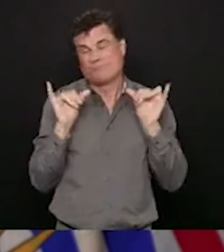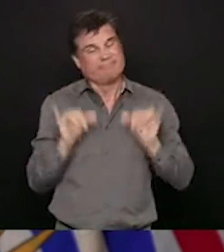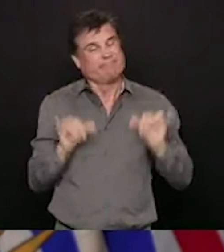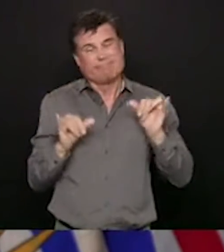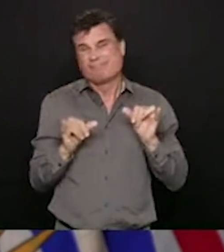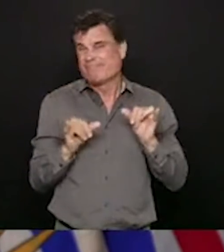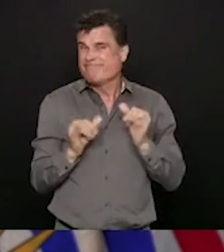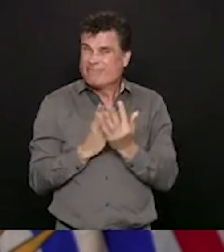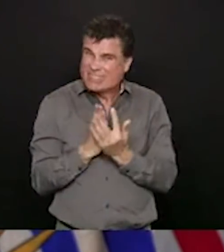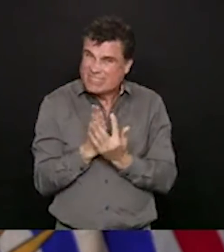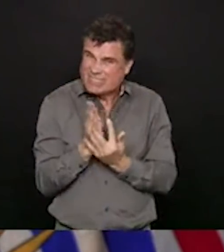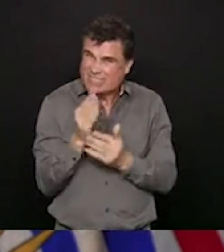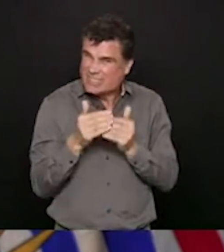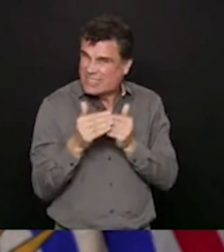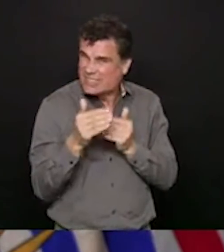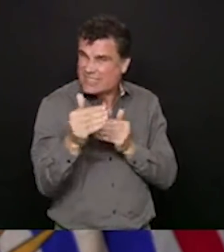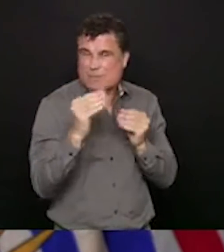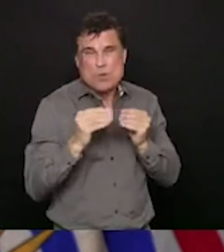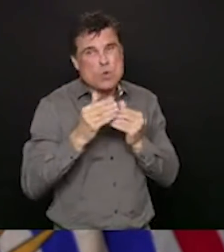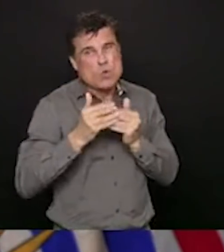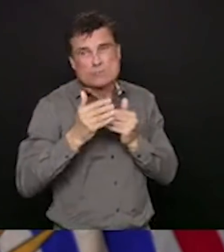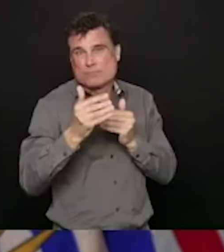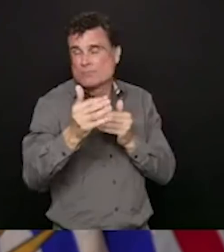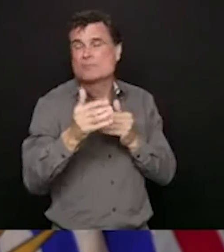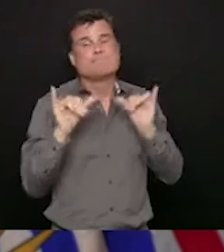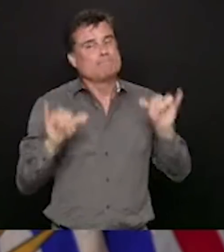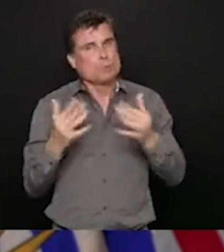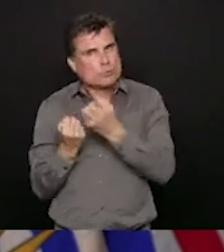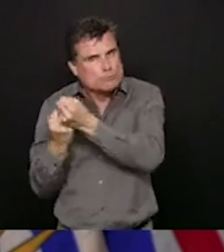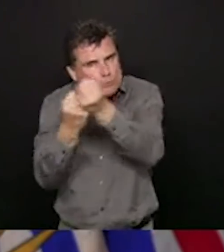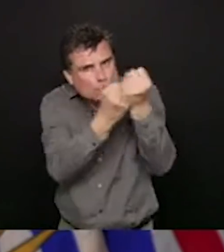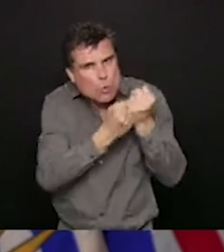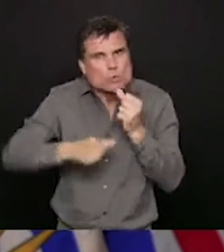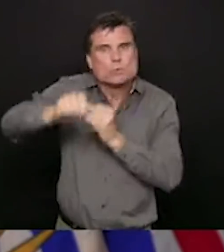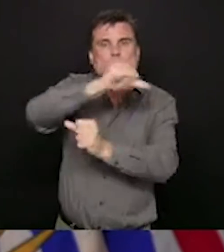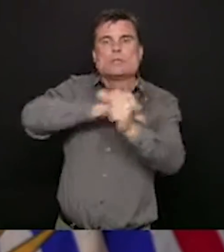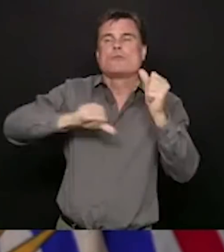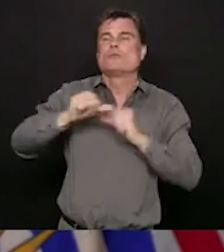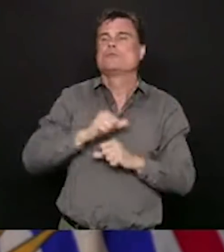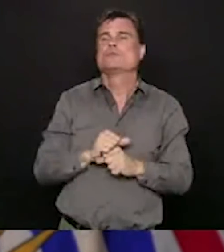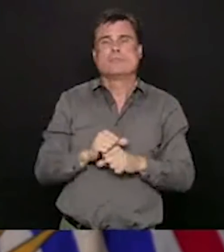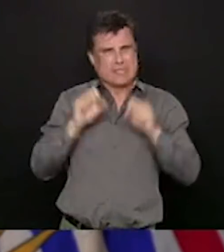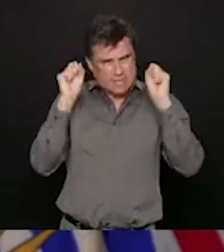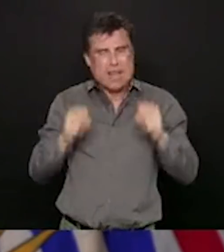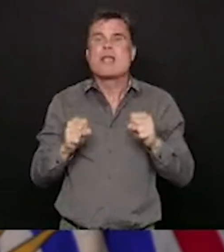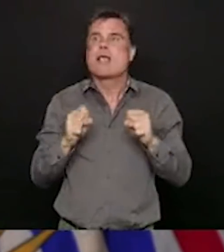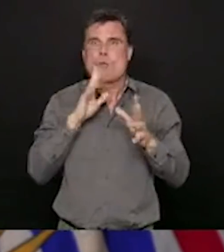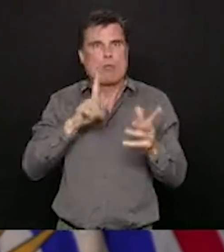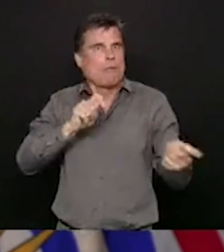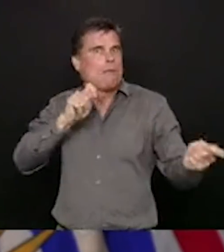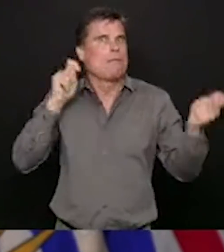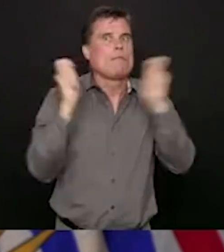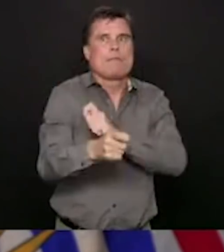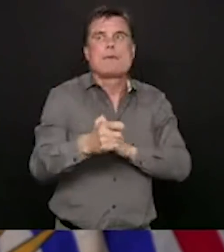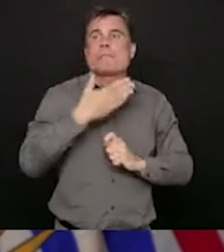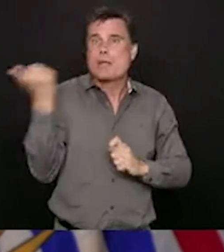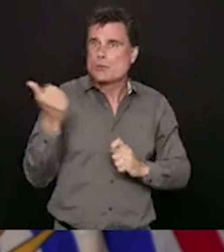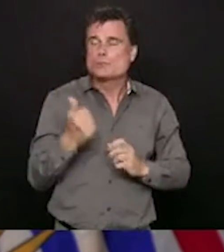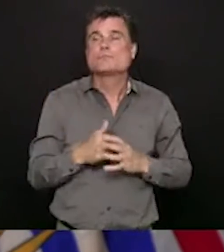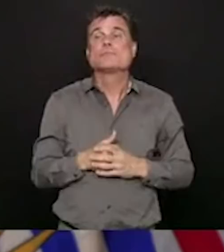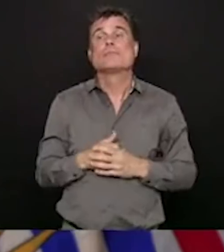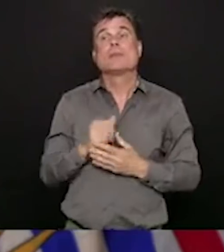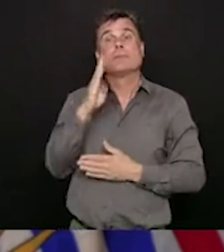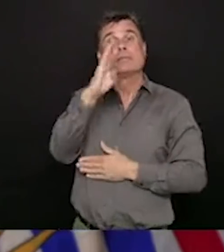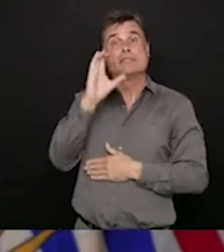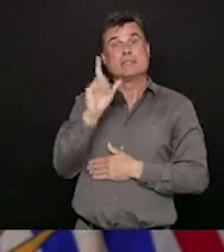through this next phase. We are not alone in this, either in BC, in Canada or around the world. All of us globally